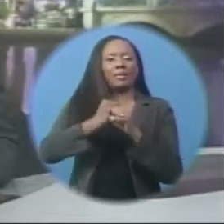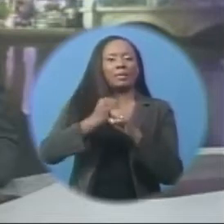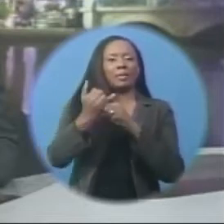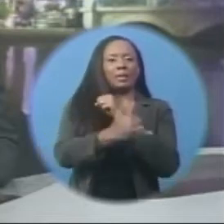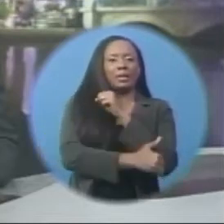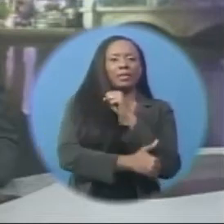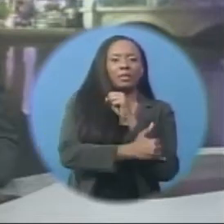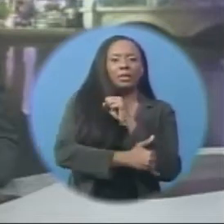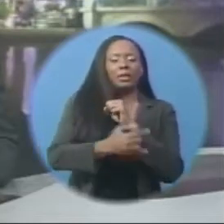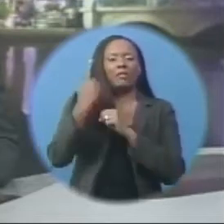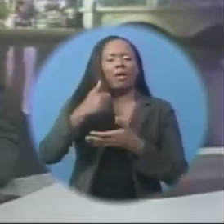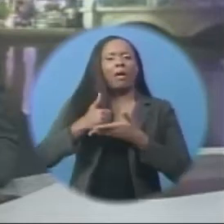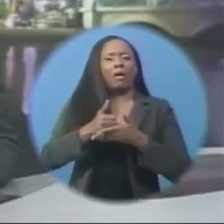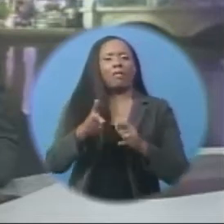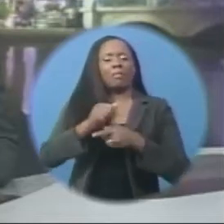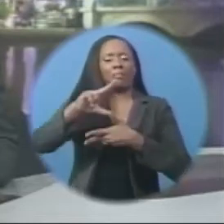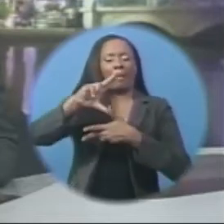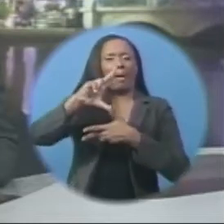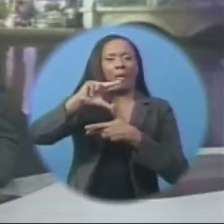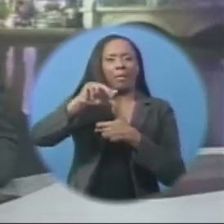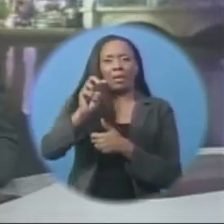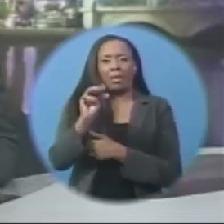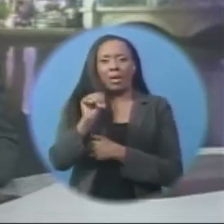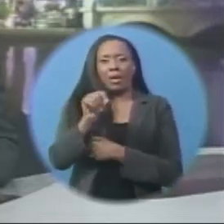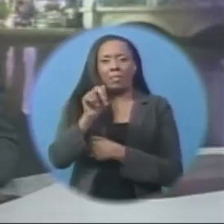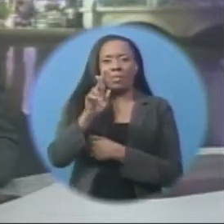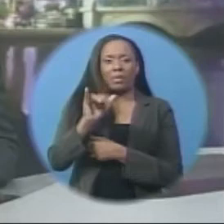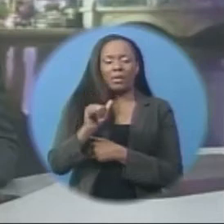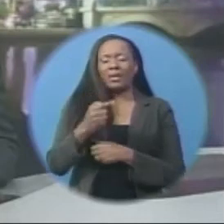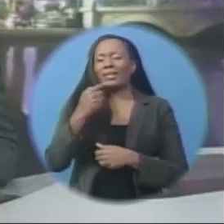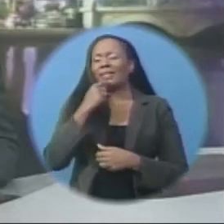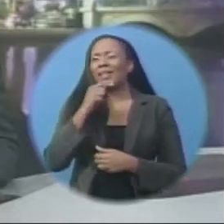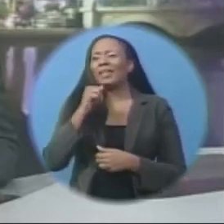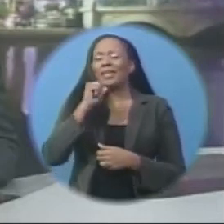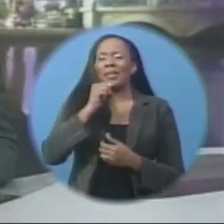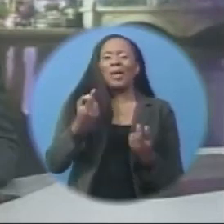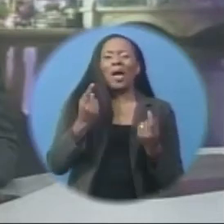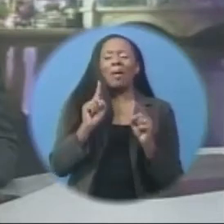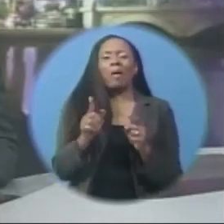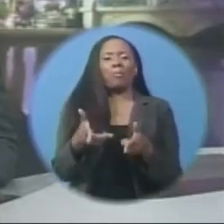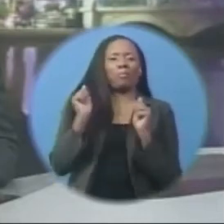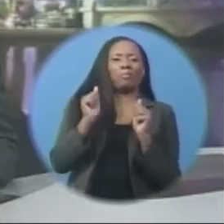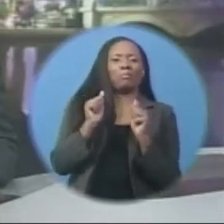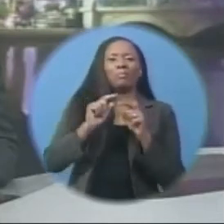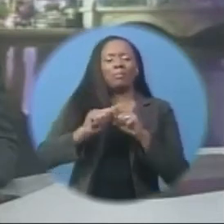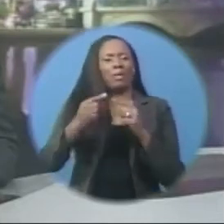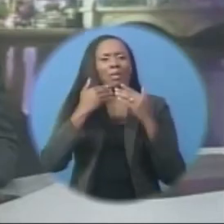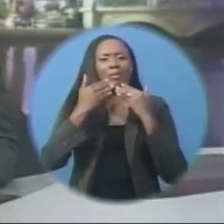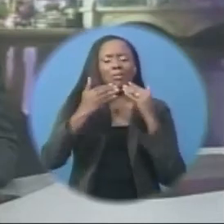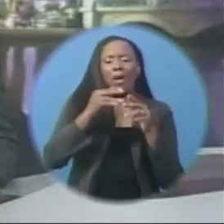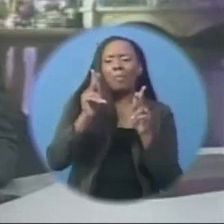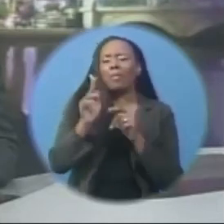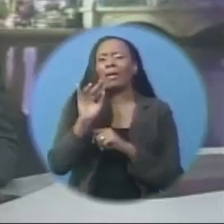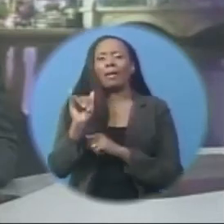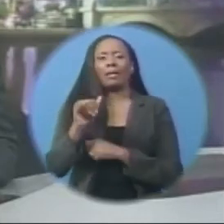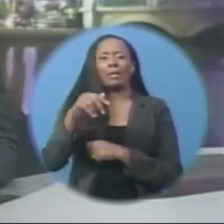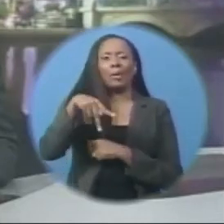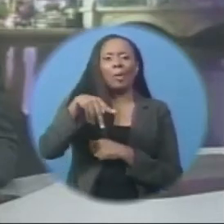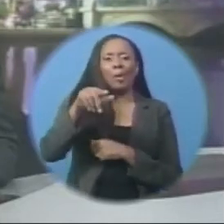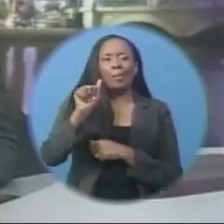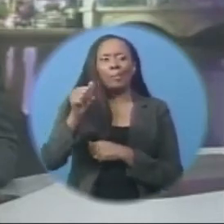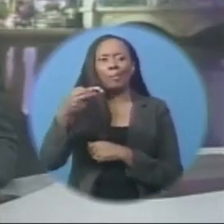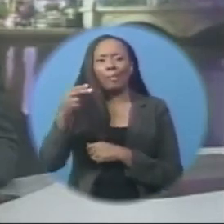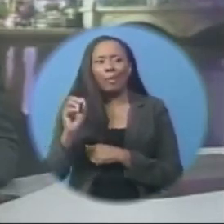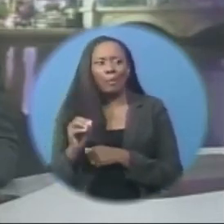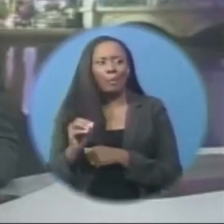While acknowledging the help would not come overnight He thanked partners like the Pan American Health Organization That have been helping Dominica after